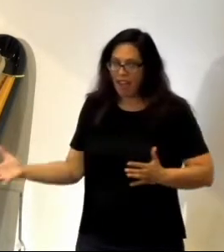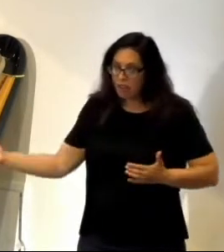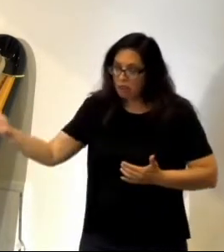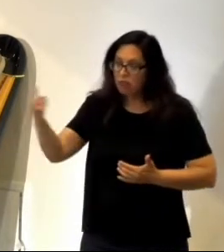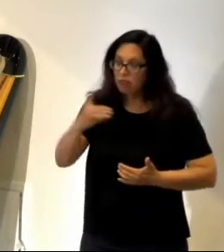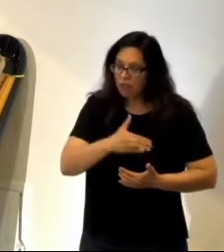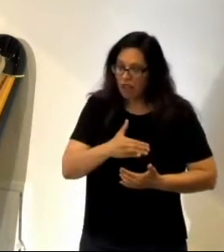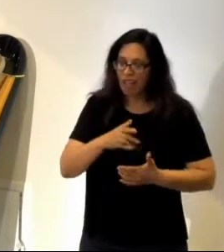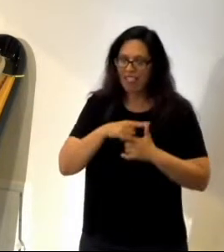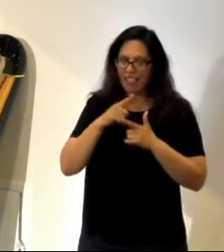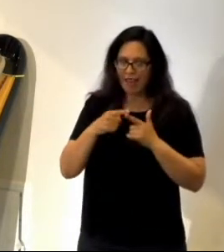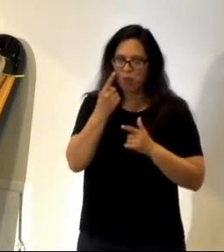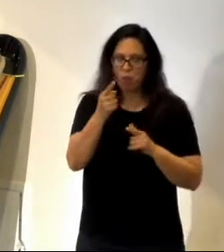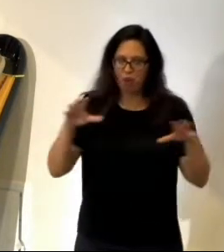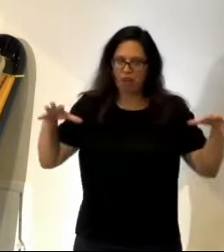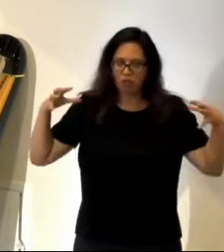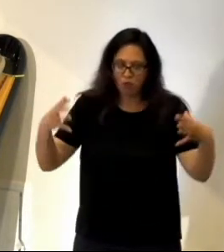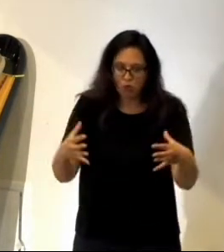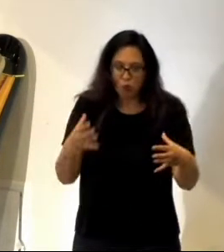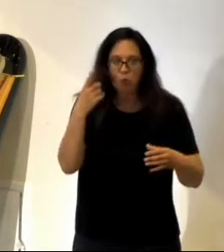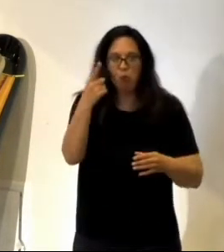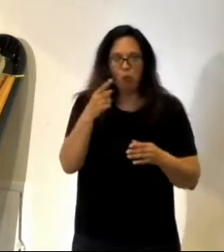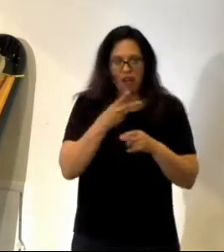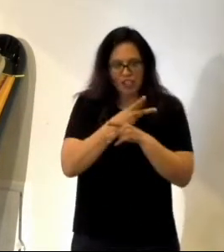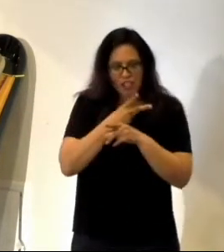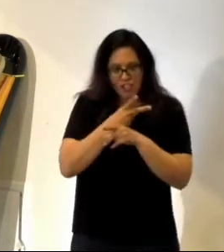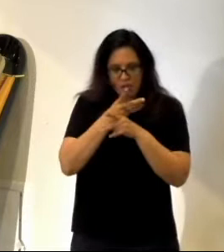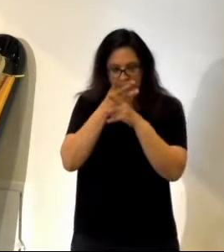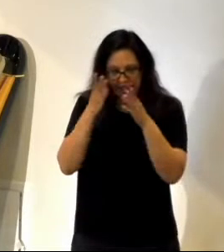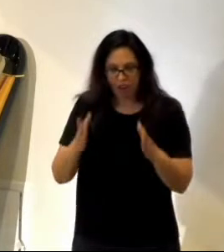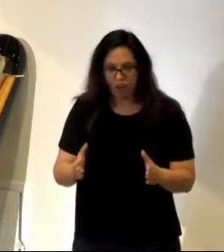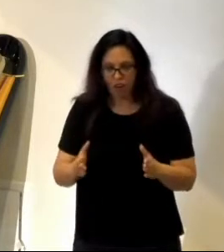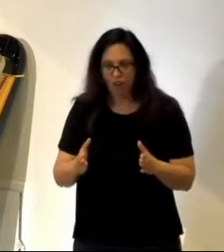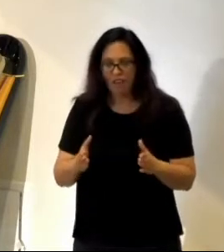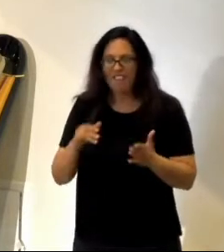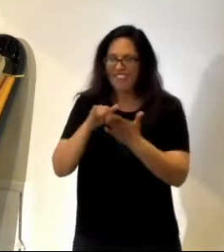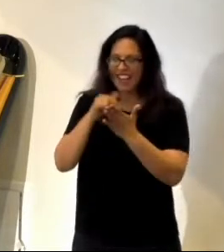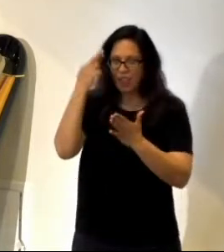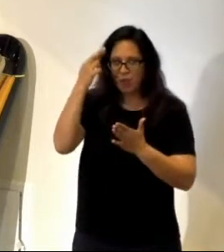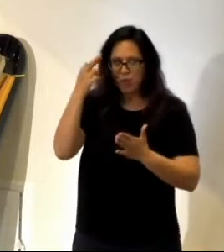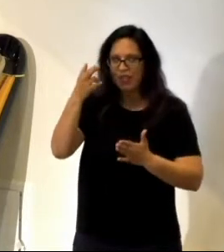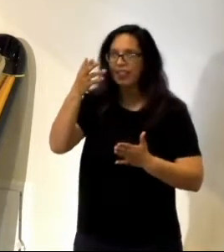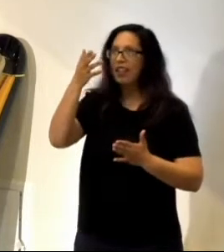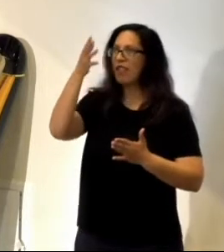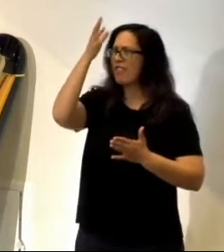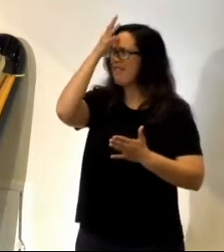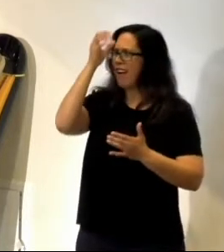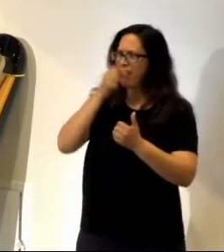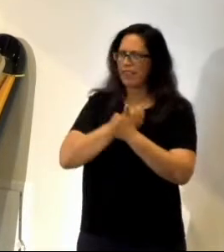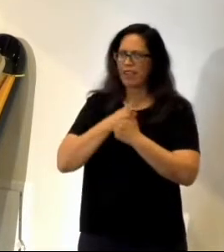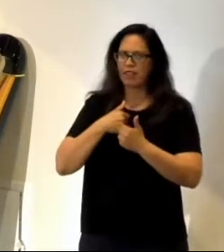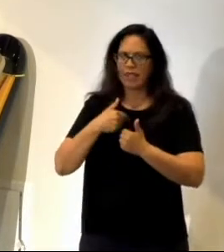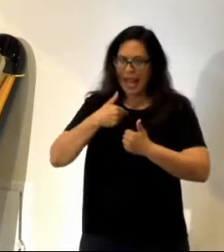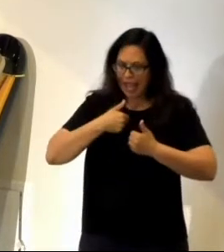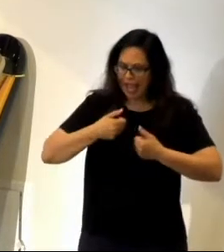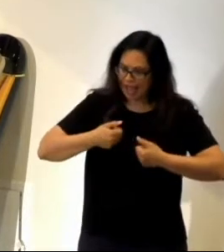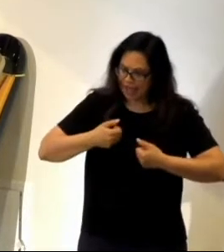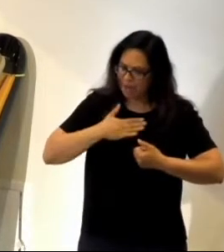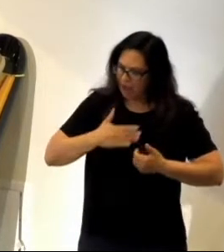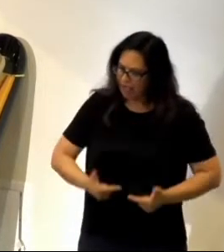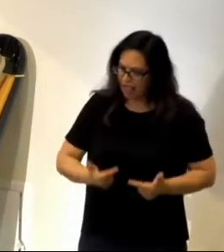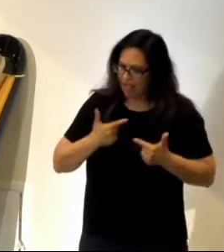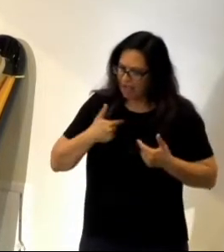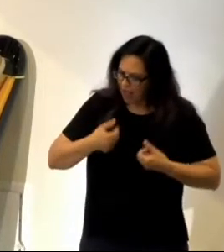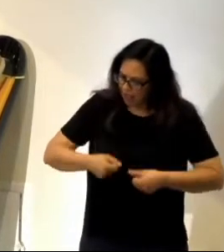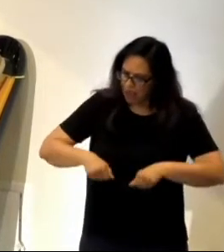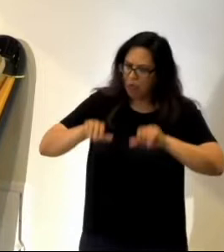flock, one shepherd. For this reason the Father loves me. Because I lay down my life that I might take it up again.